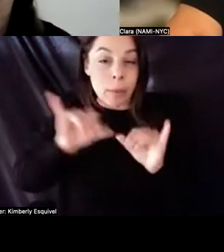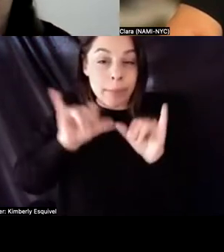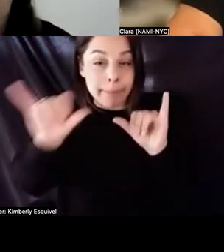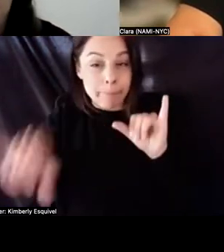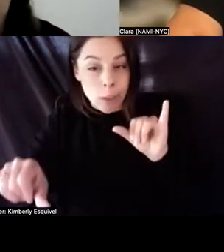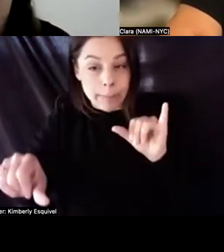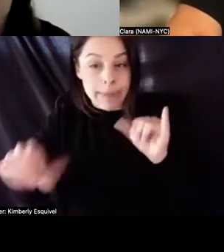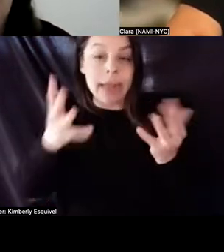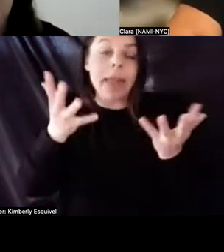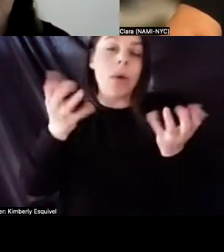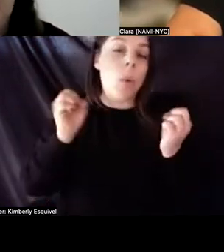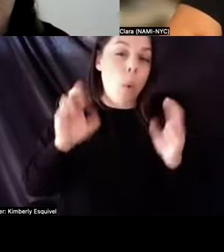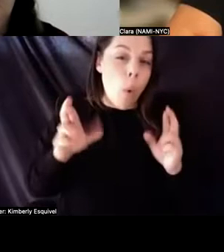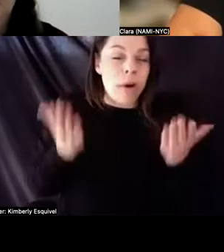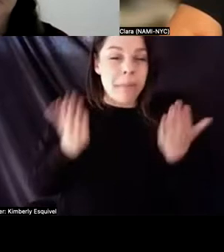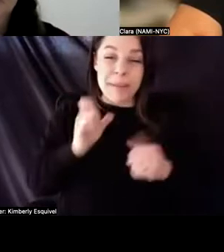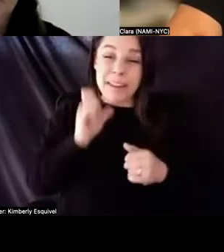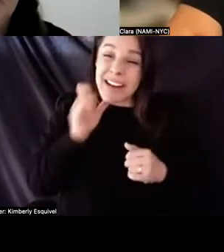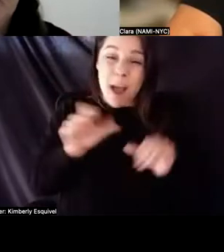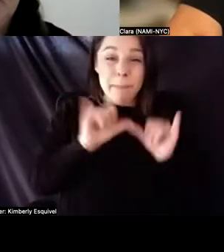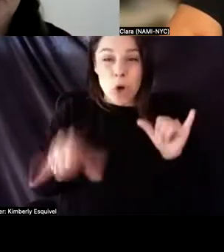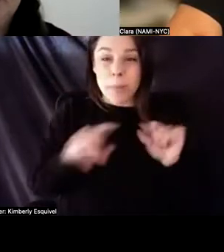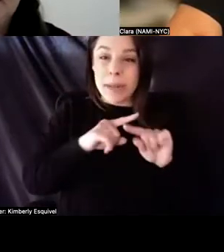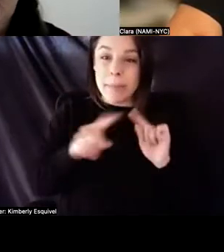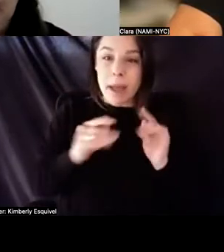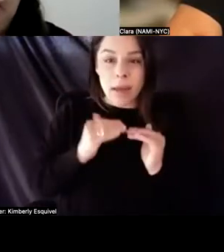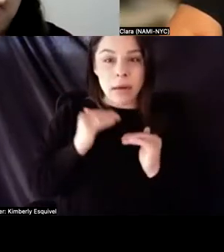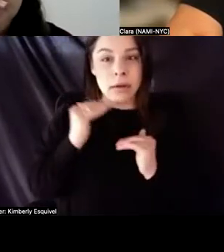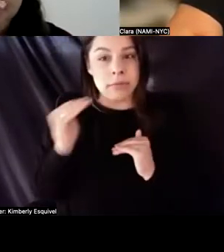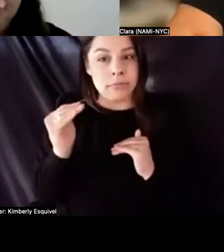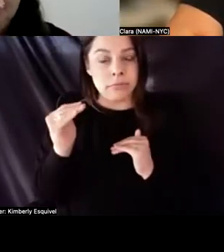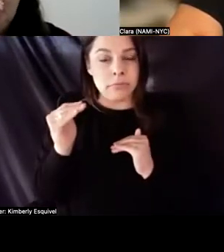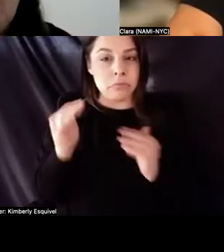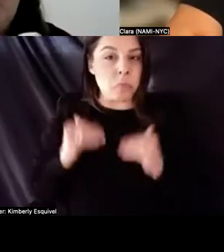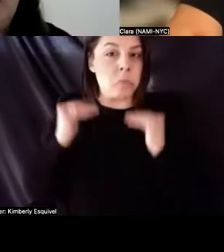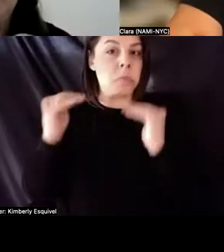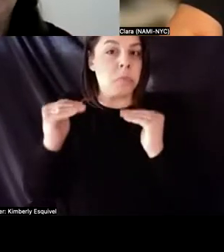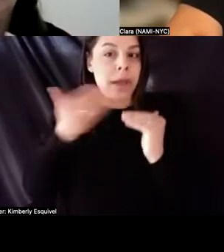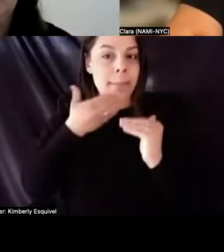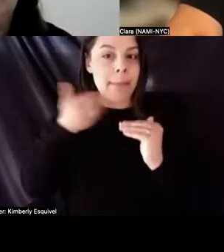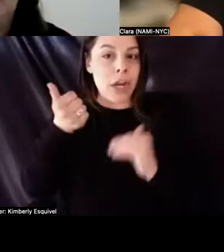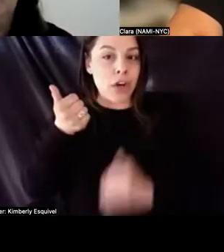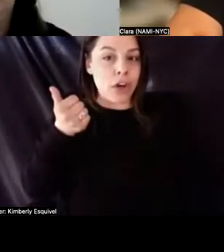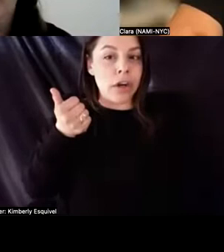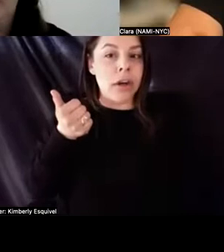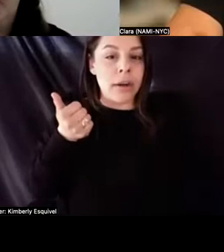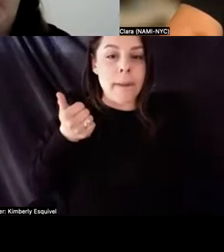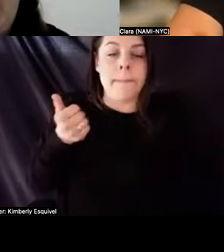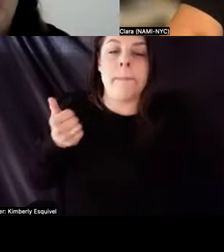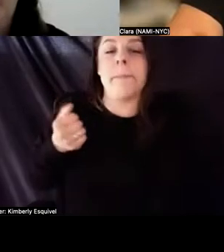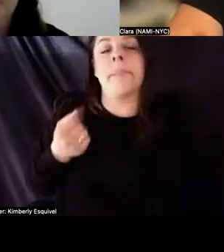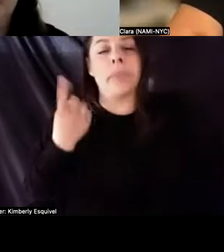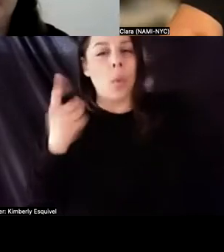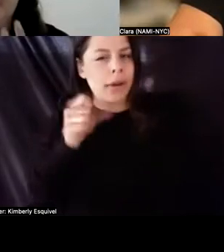step up towards permanency. Um, it's, um, one other thing that I've learned from other,